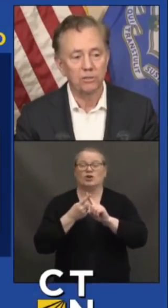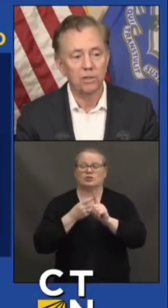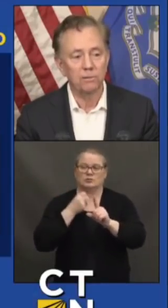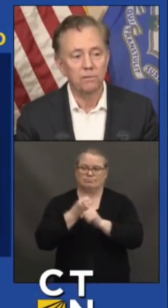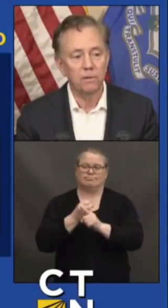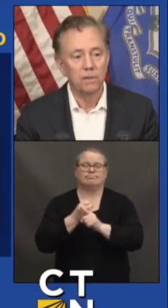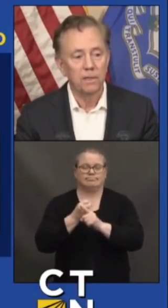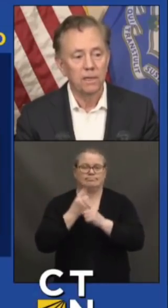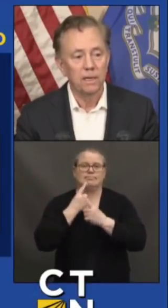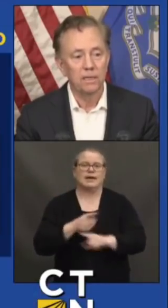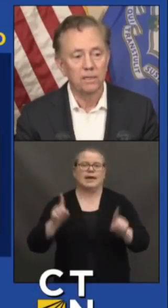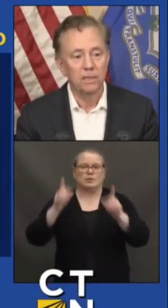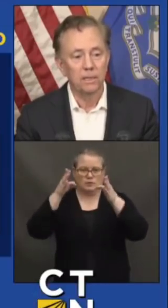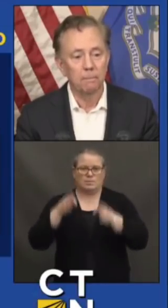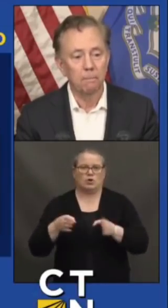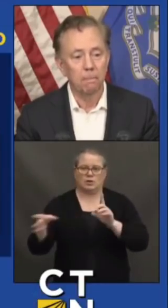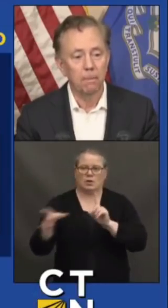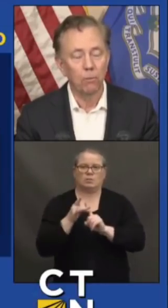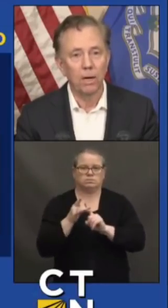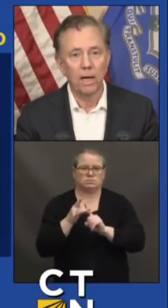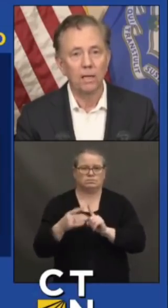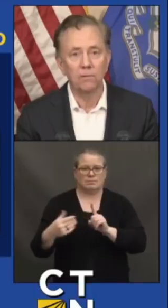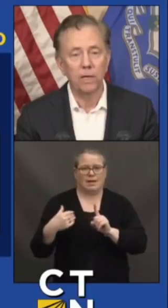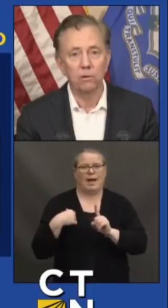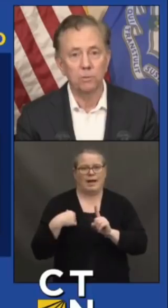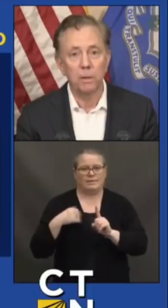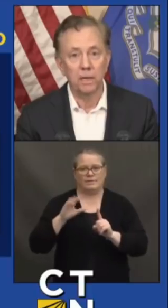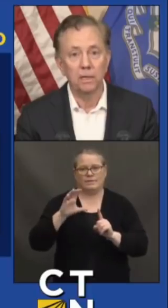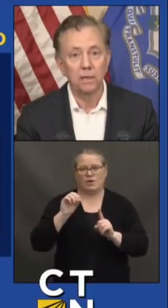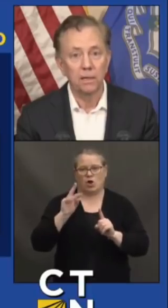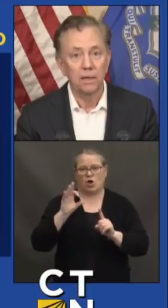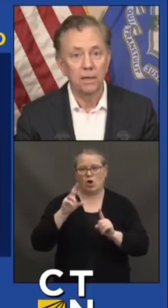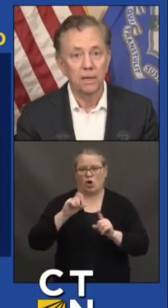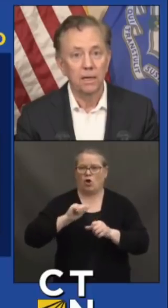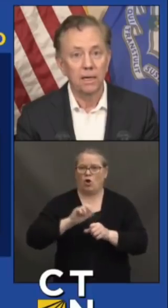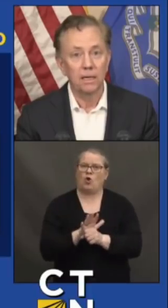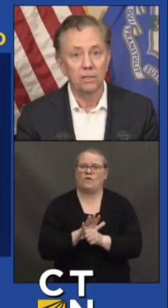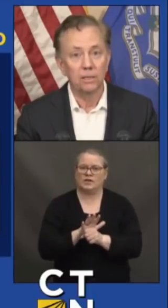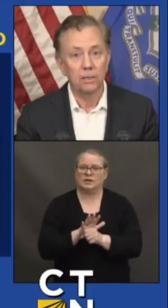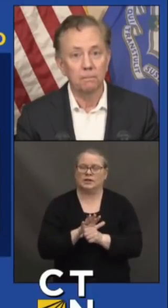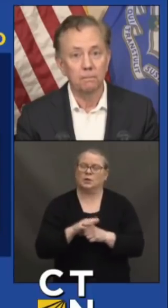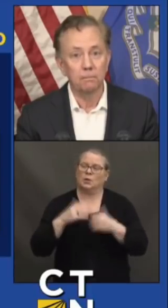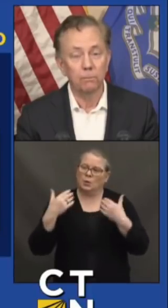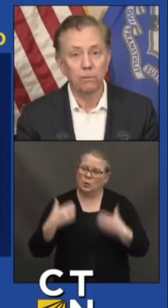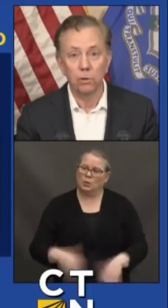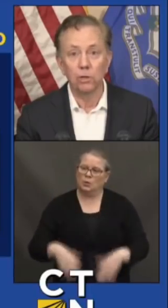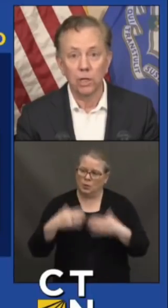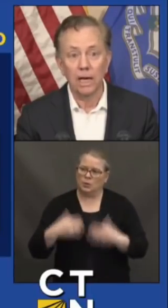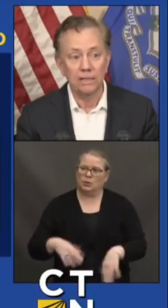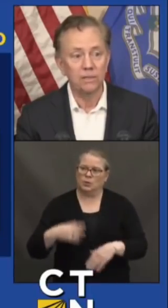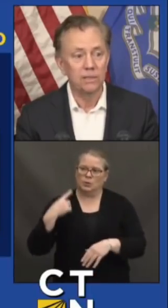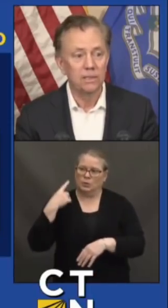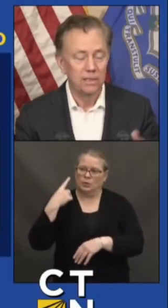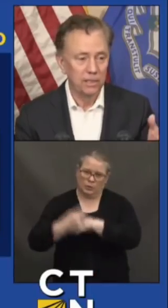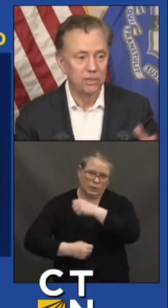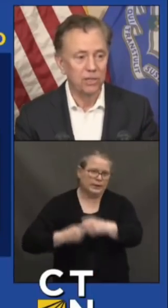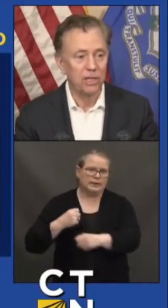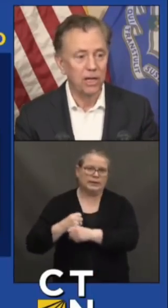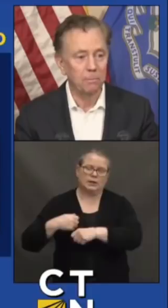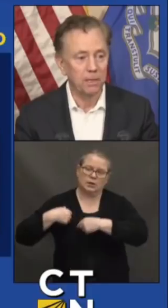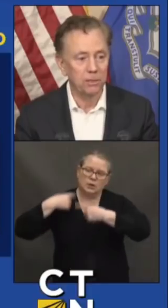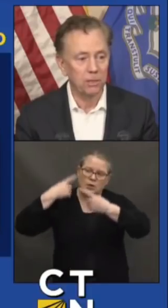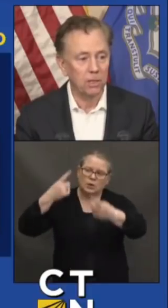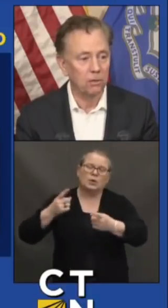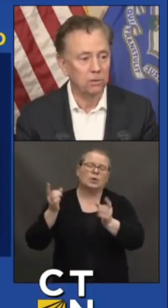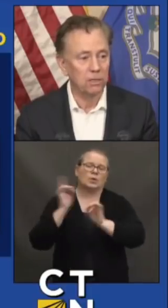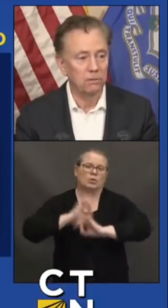test positive and what a hell of a year it's been and we've learned a lot. You know, you see